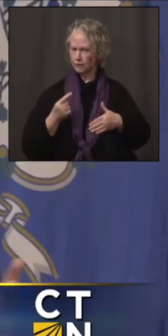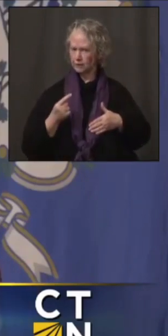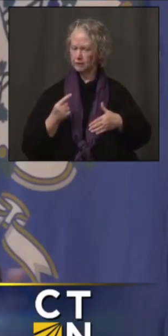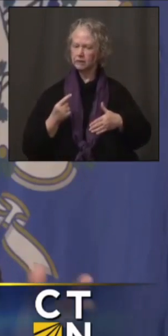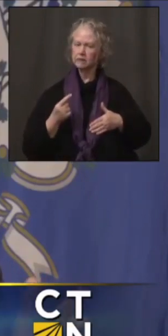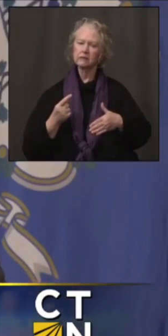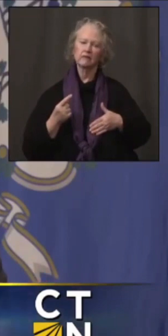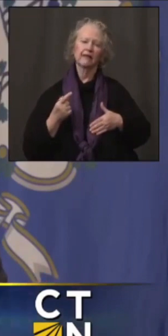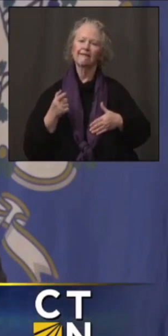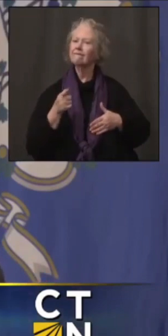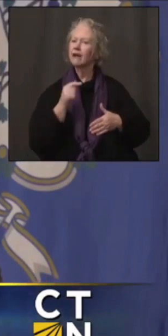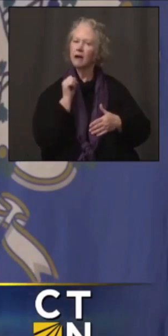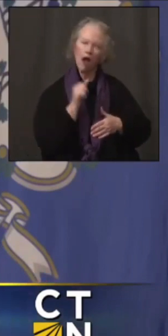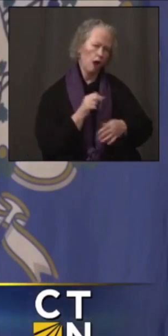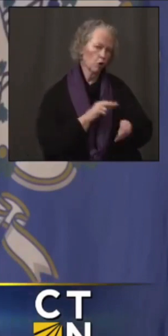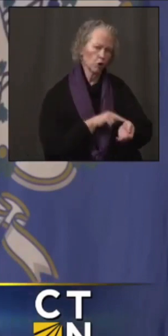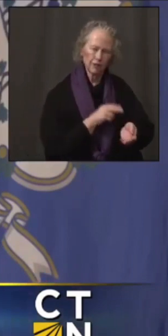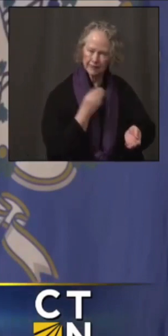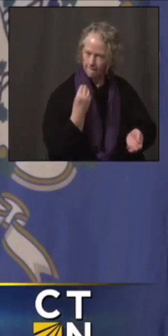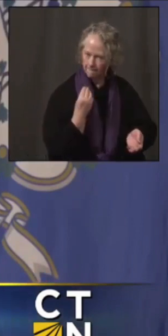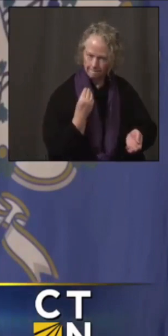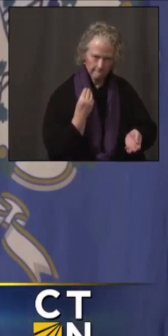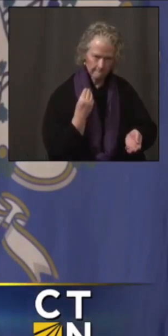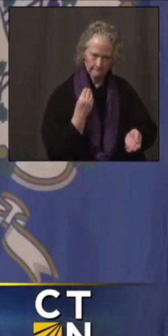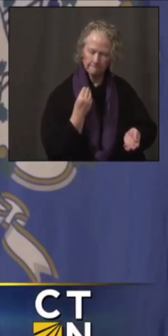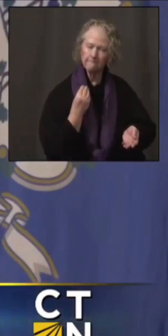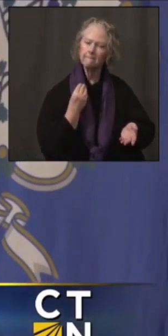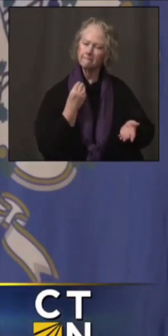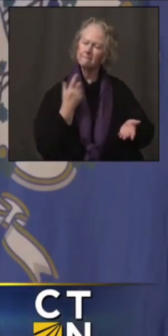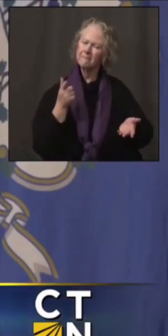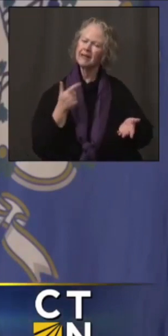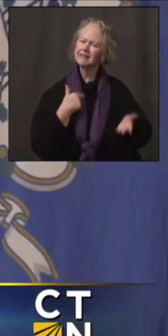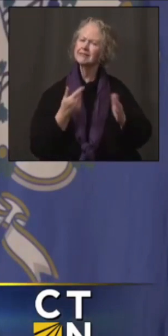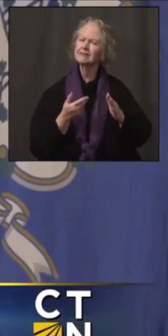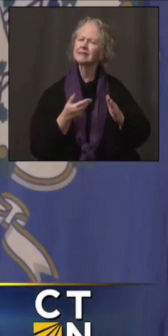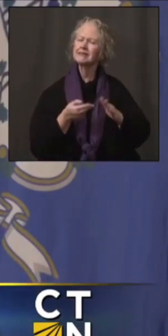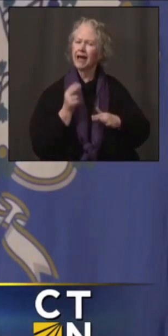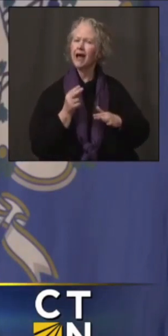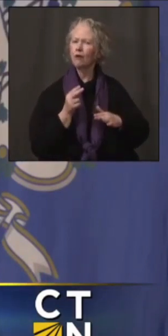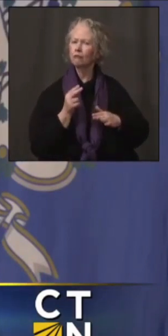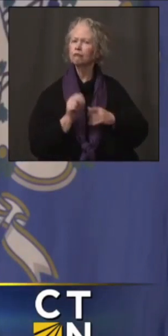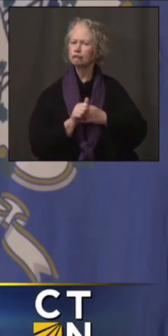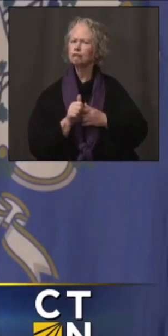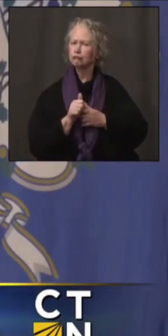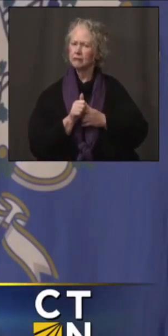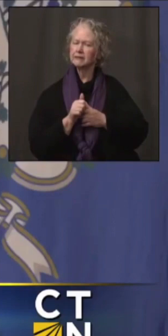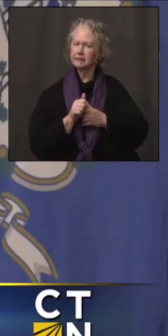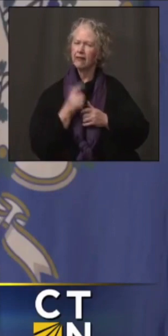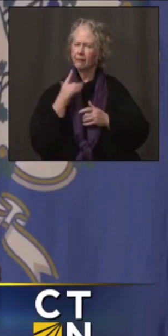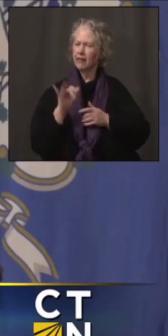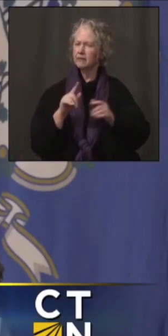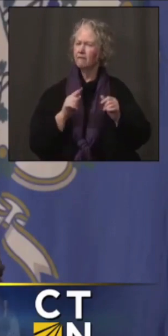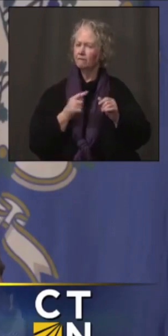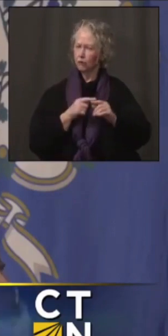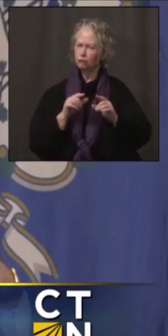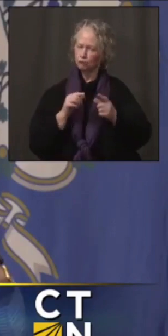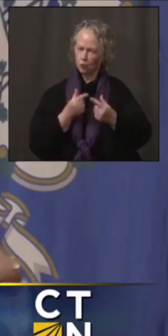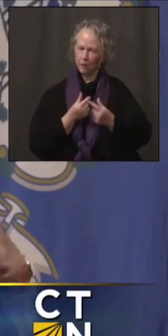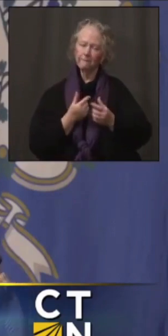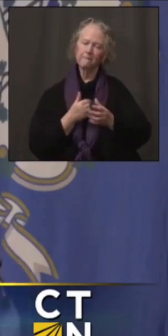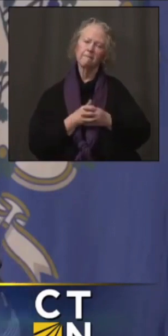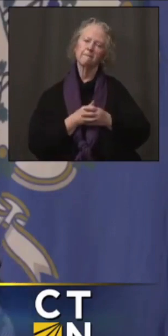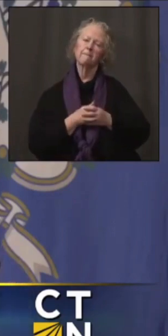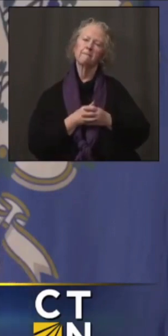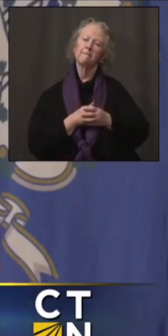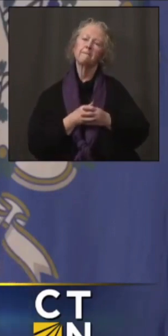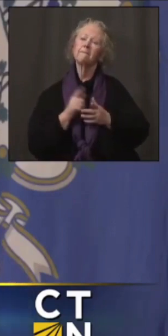those not nursing homes, given the, uh, the nature of, uh, the risks that they're under. think that'd be a first group to think about. Then Deidre and Red will,